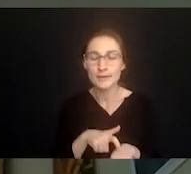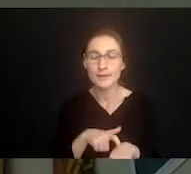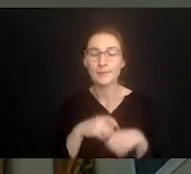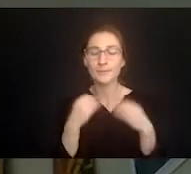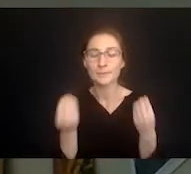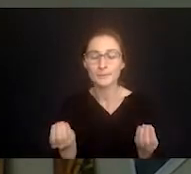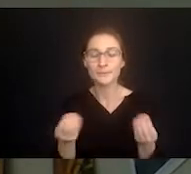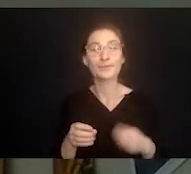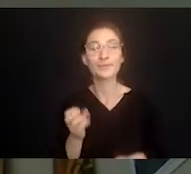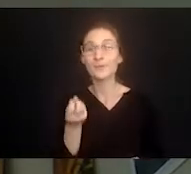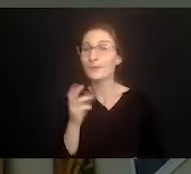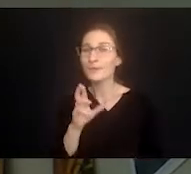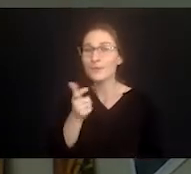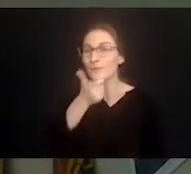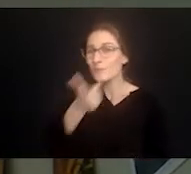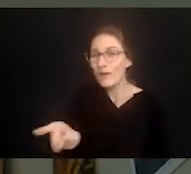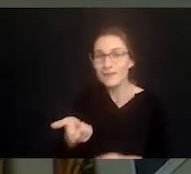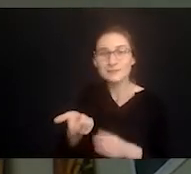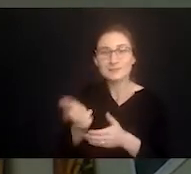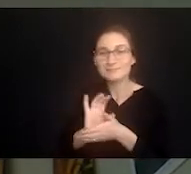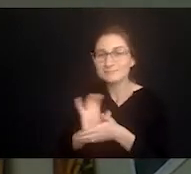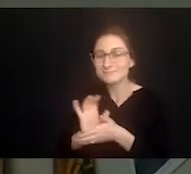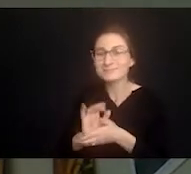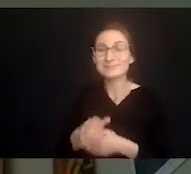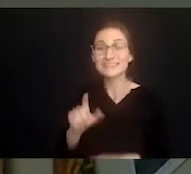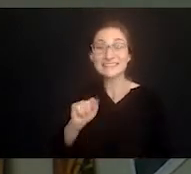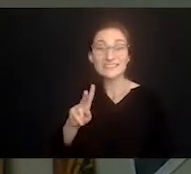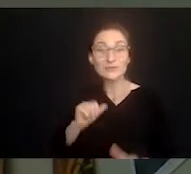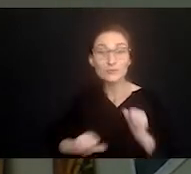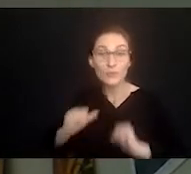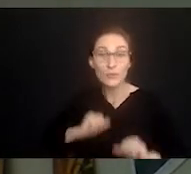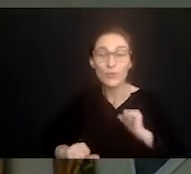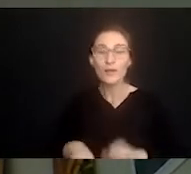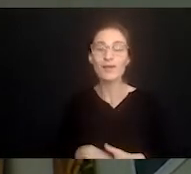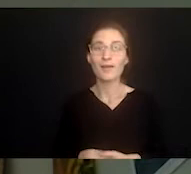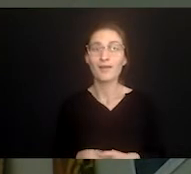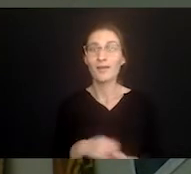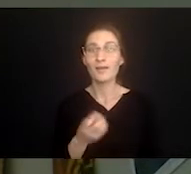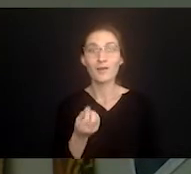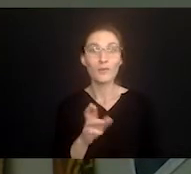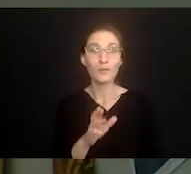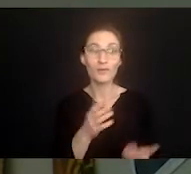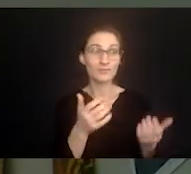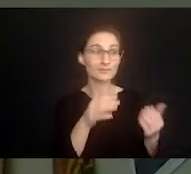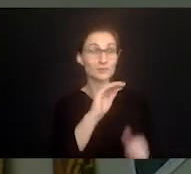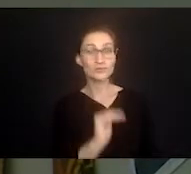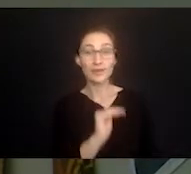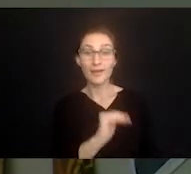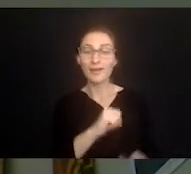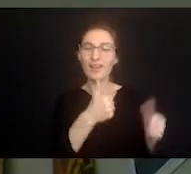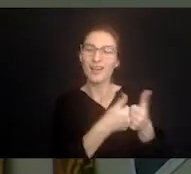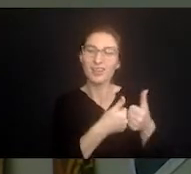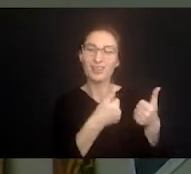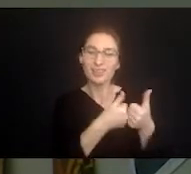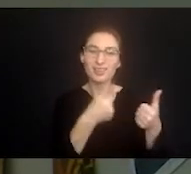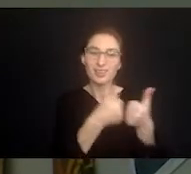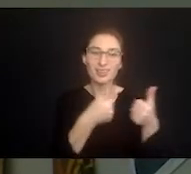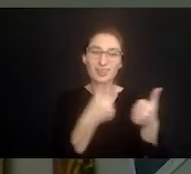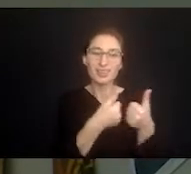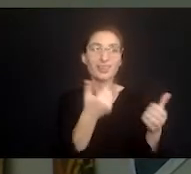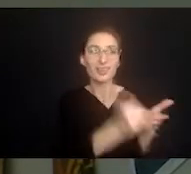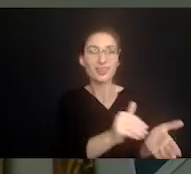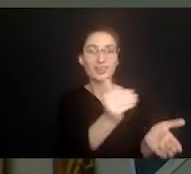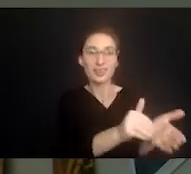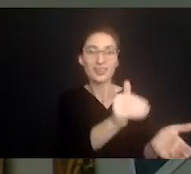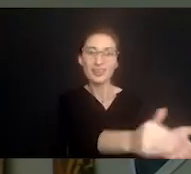time or watch the same rerun of a TV show or a game that my child will play incessantly over